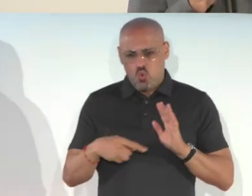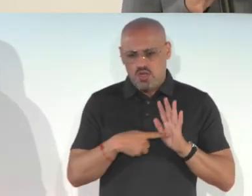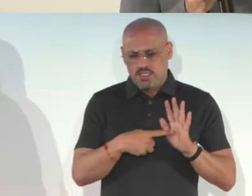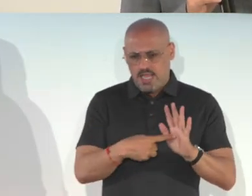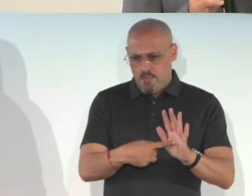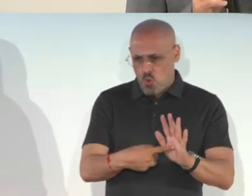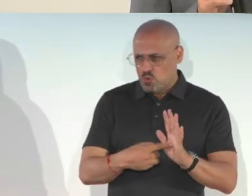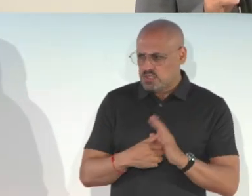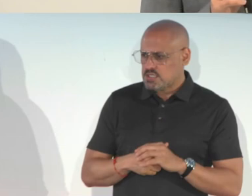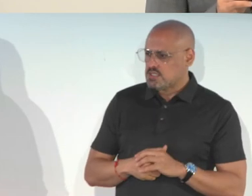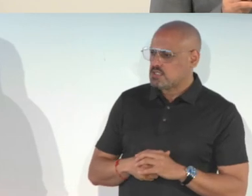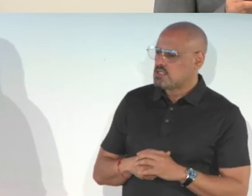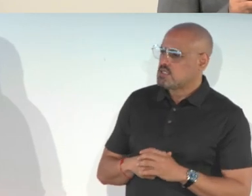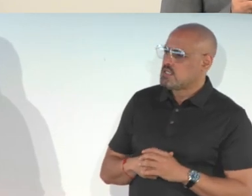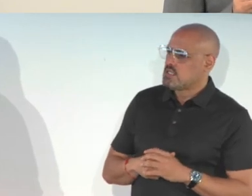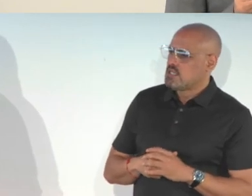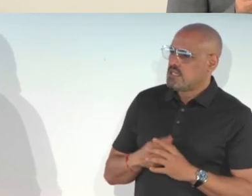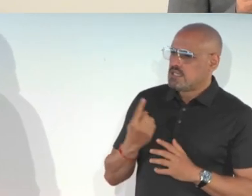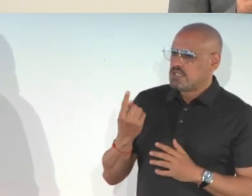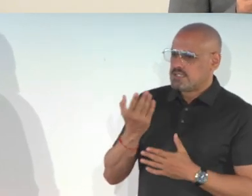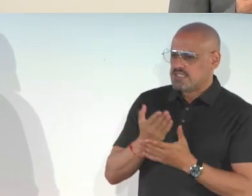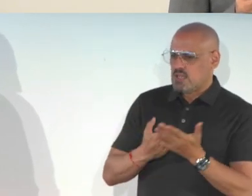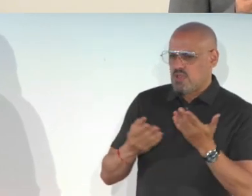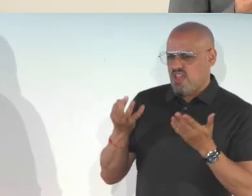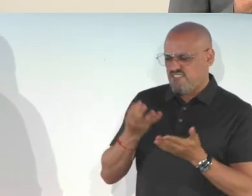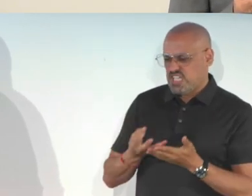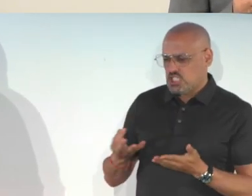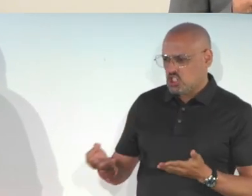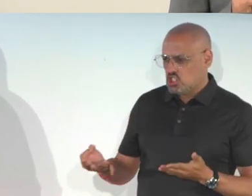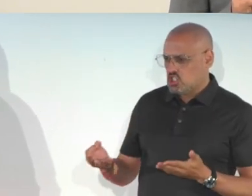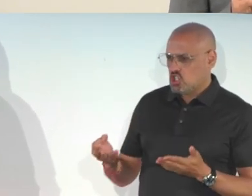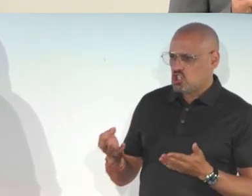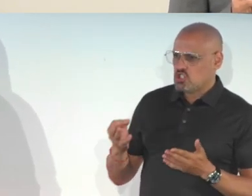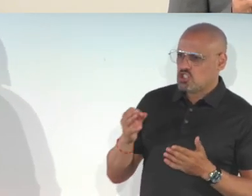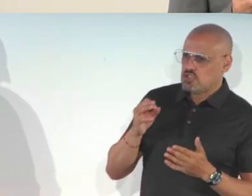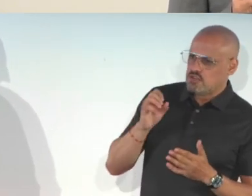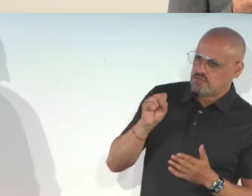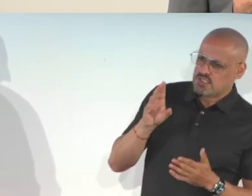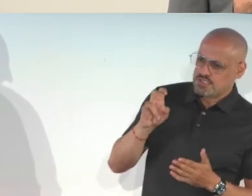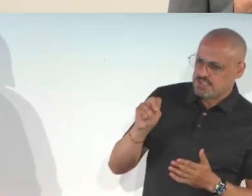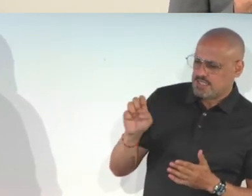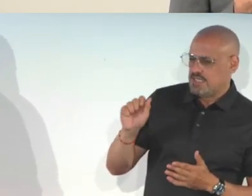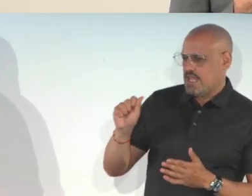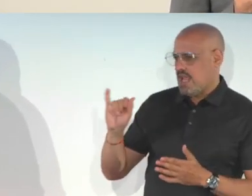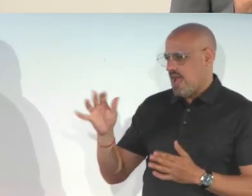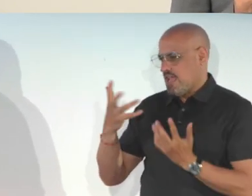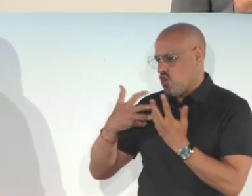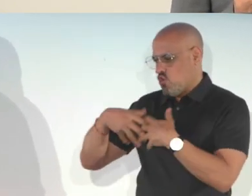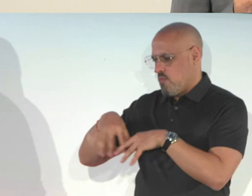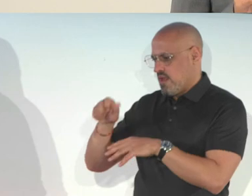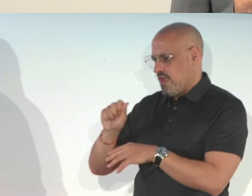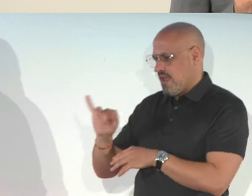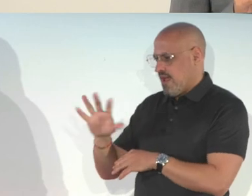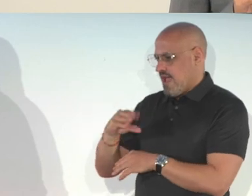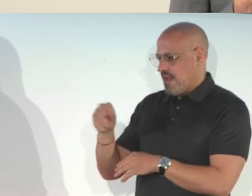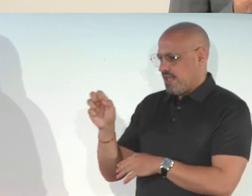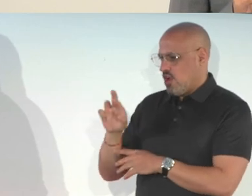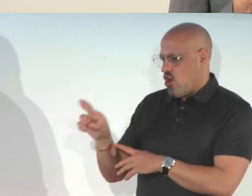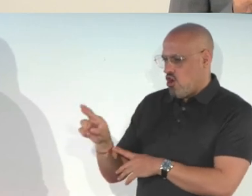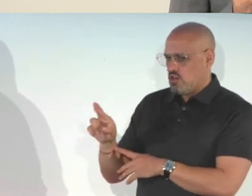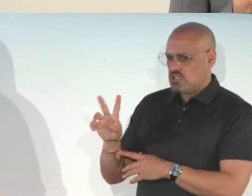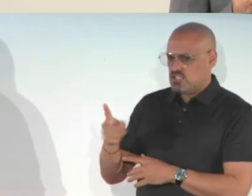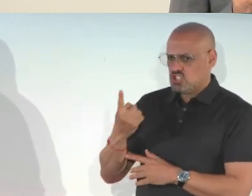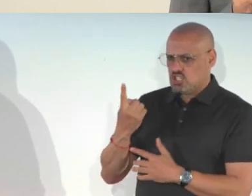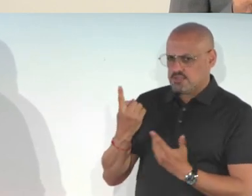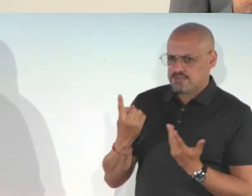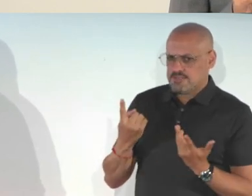of some of the features of Seeing AI that are incorporating AI as well as AR, just